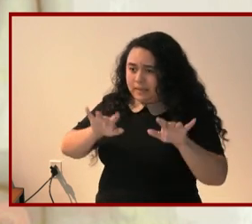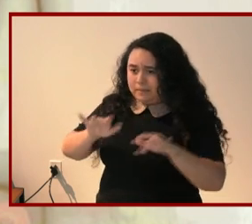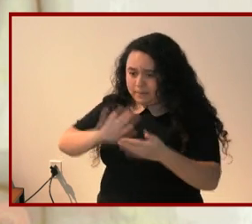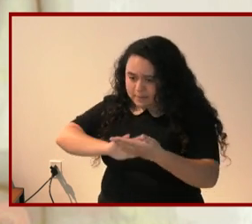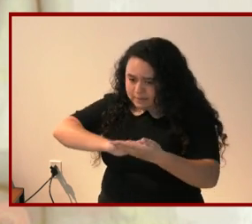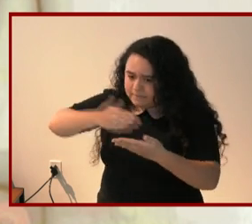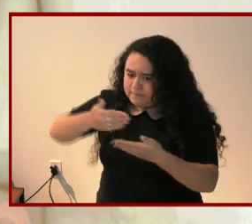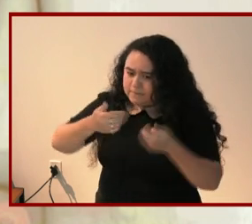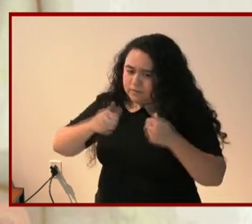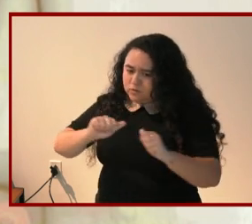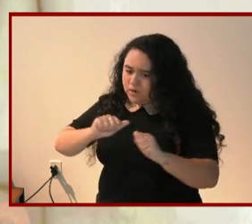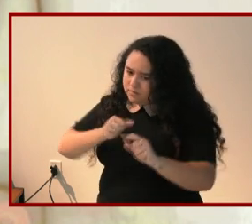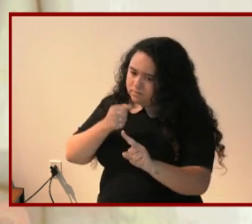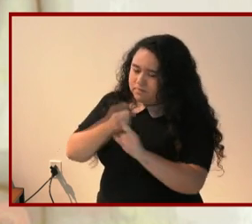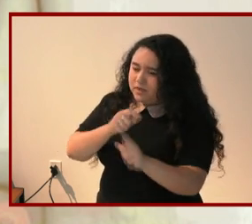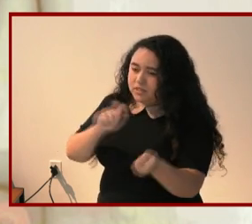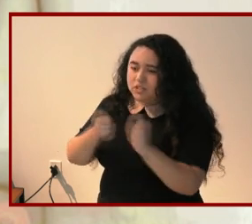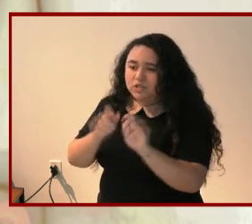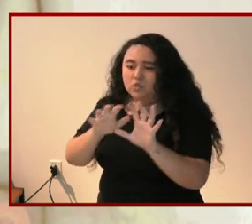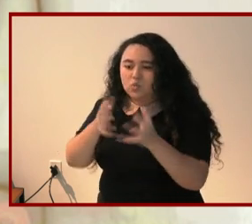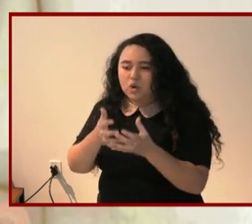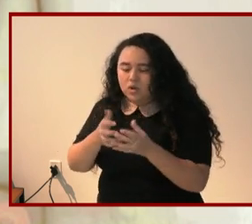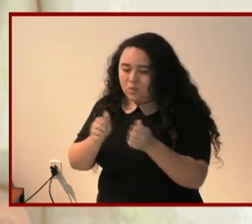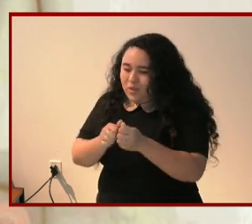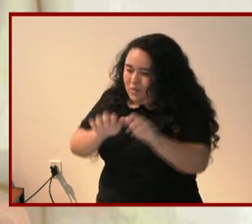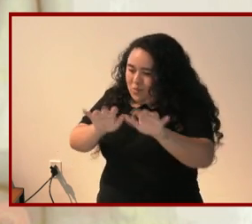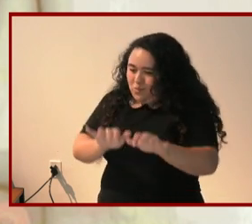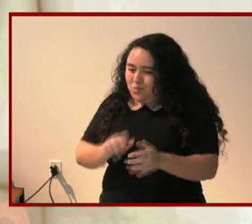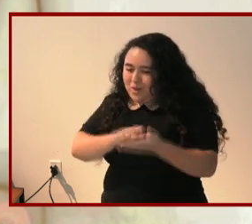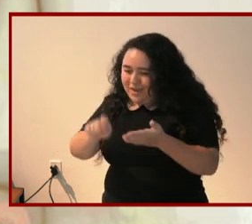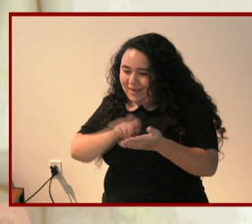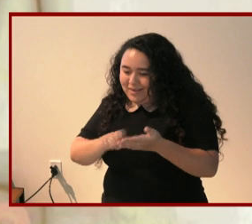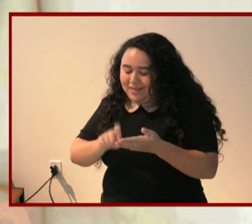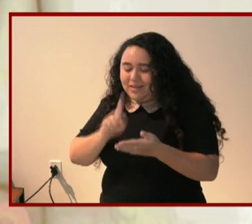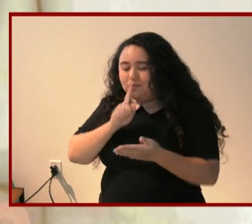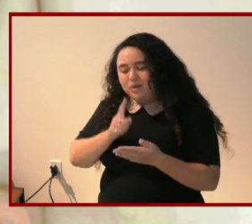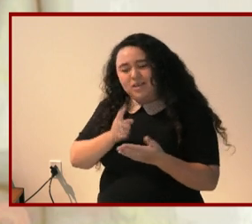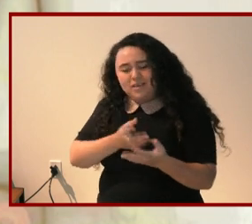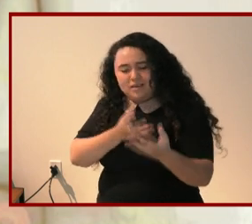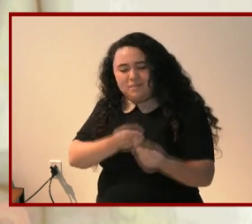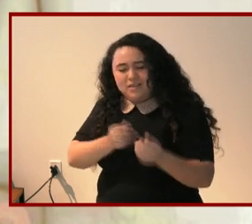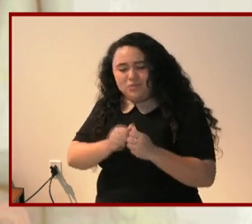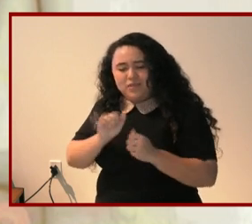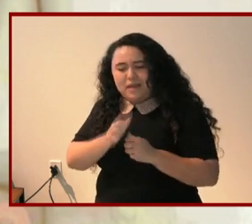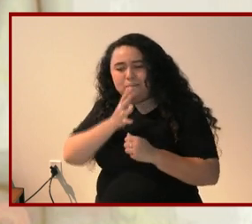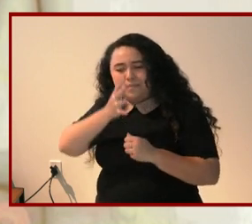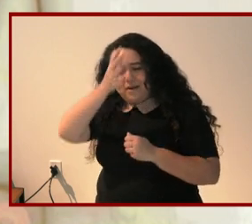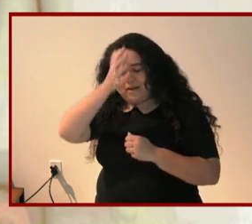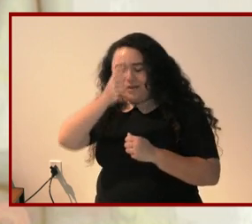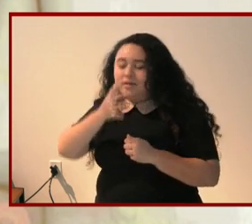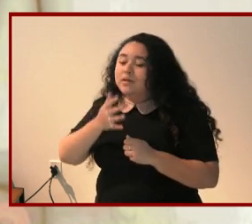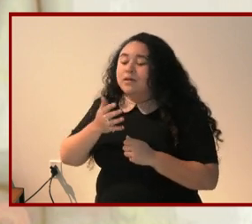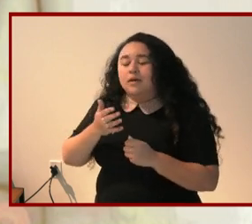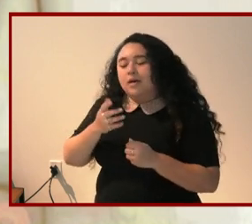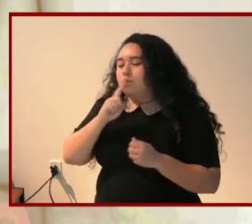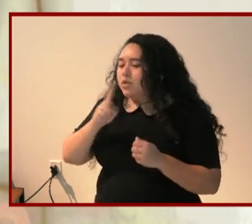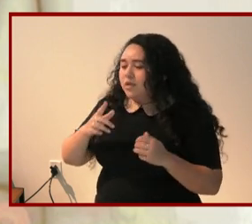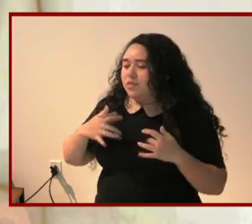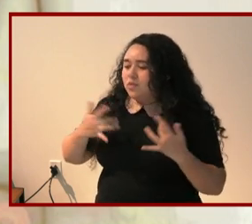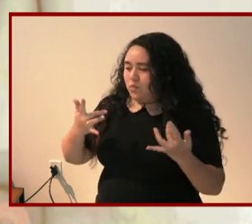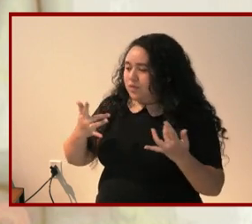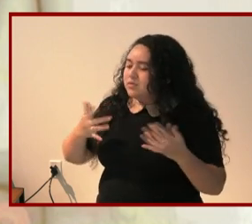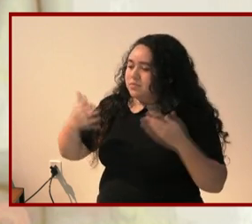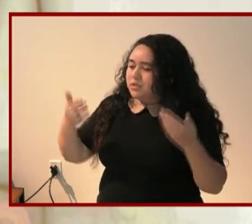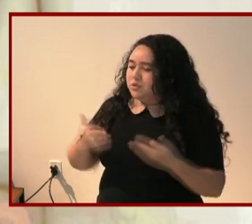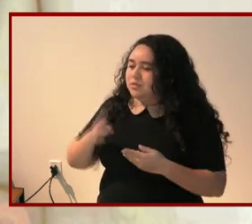words. I have a lot of compassion for this parent. And I am beyond delighted to be introduced today by Vic who led me